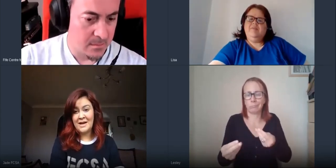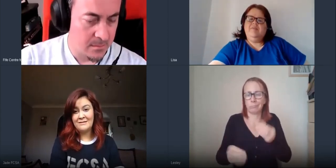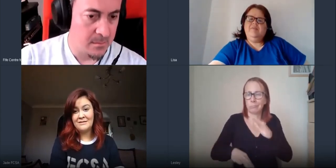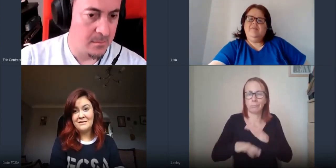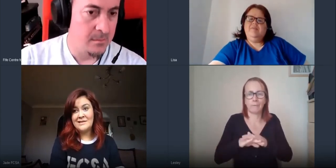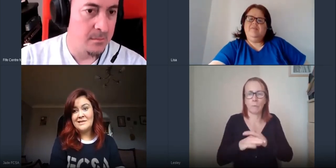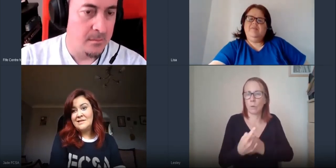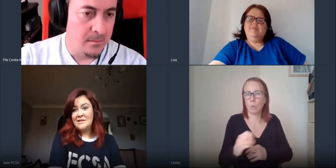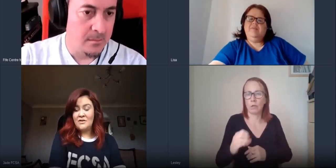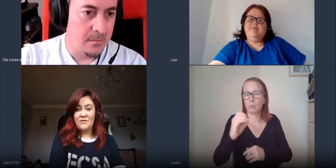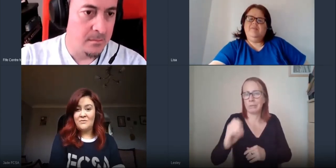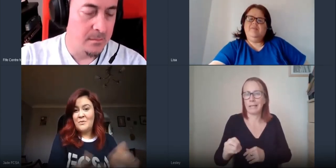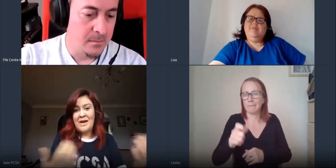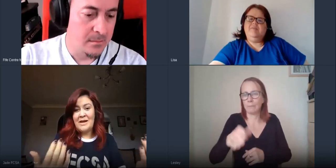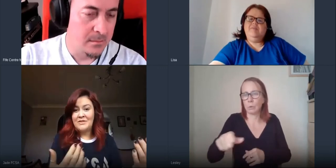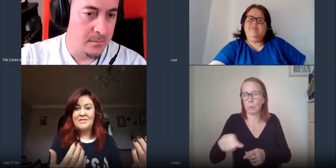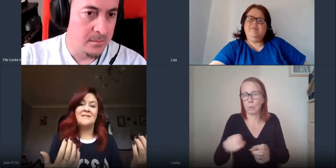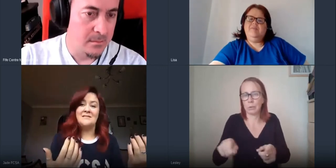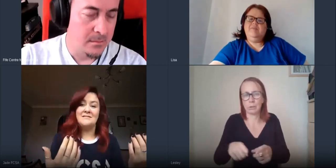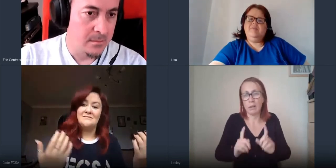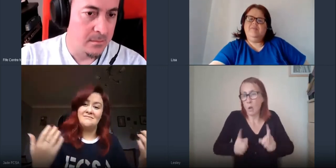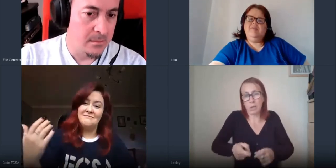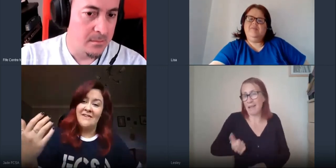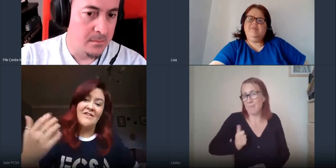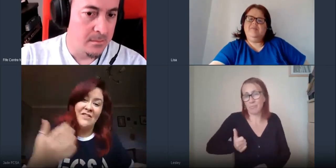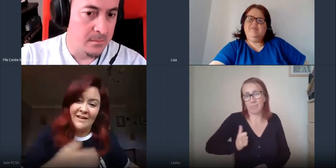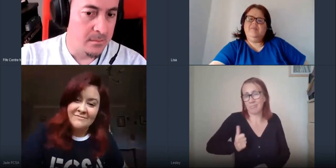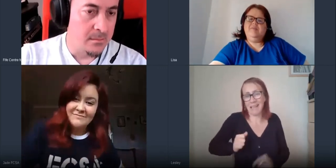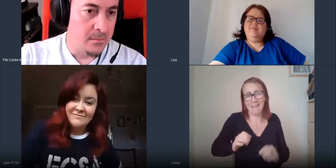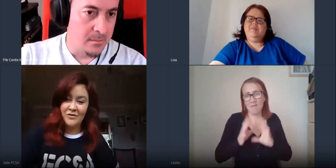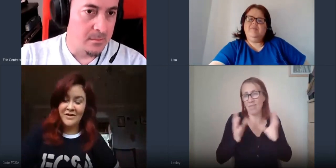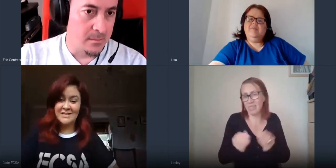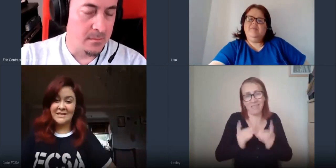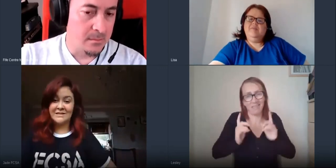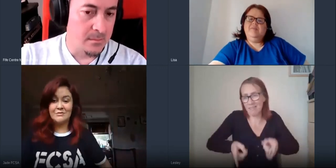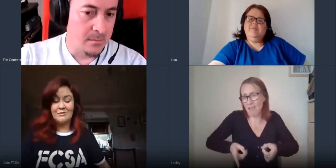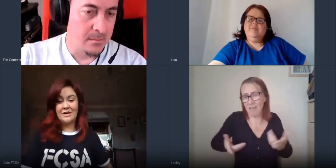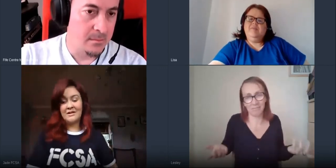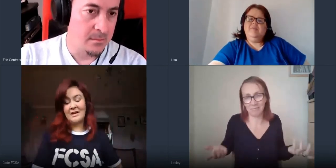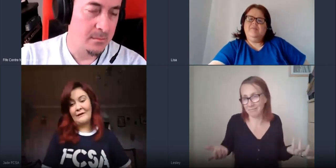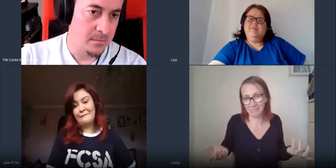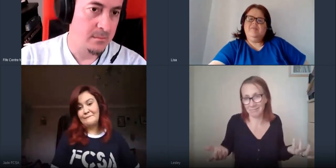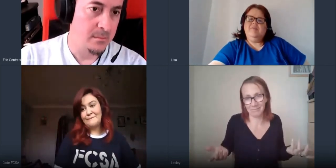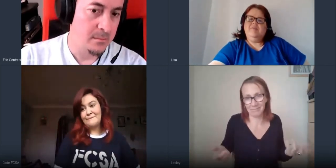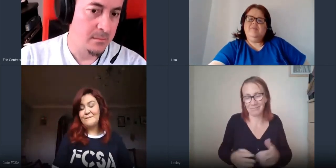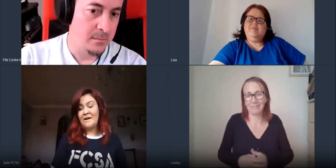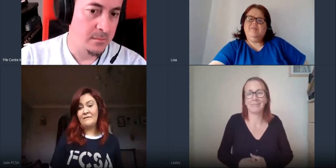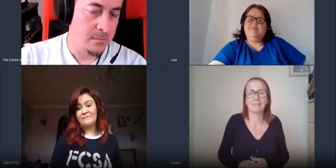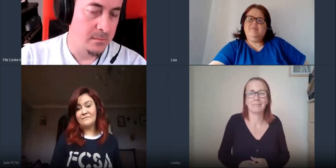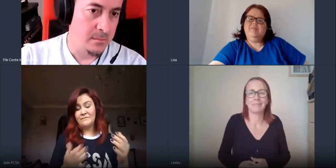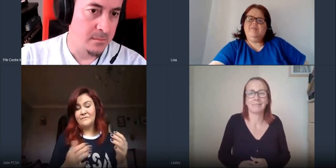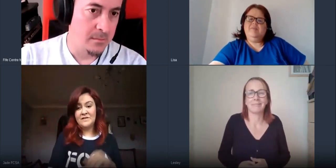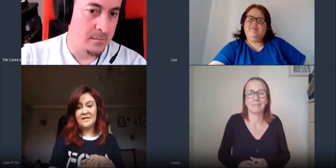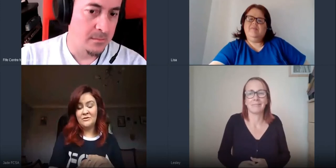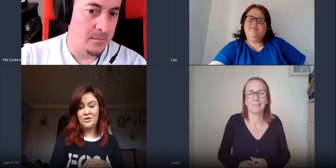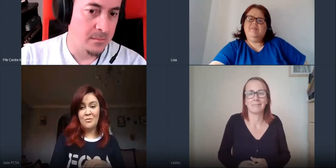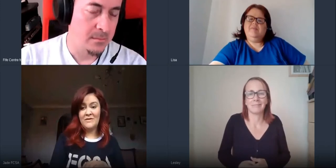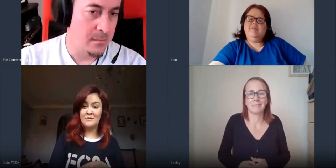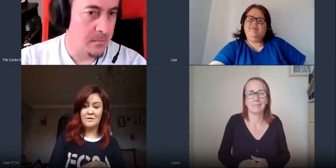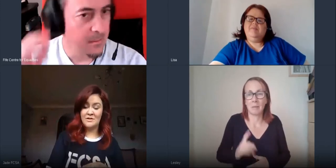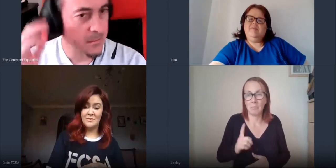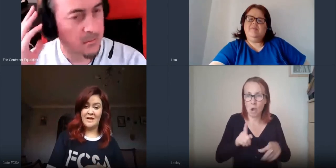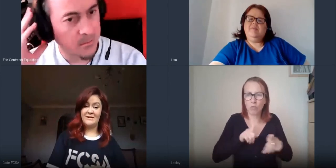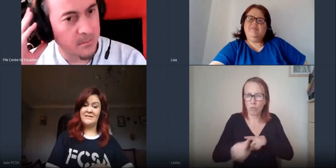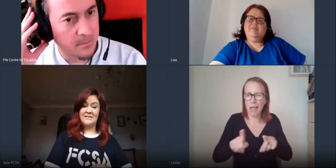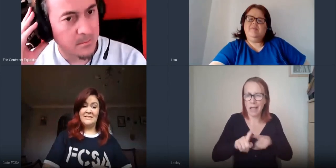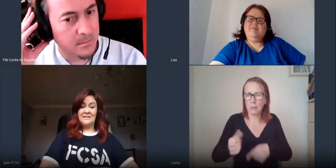can you can't predict everything obviously but um yeah staying on top of it as much